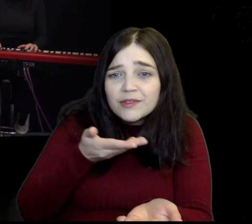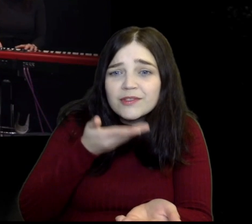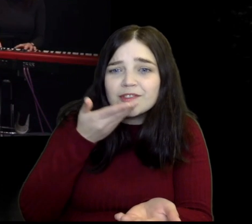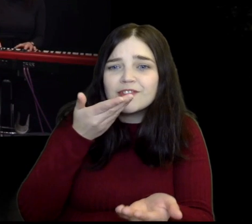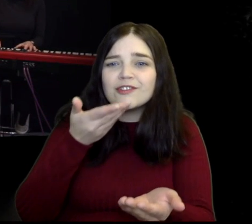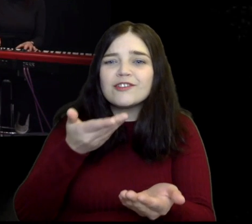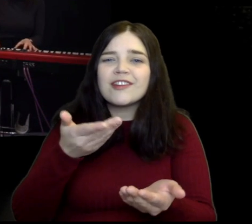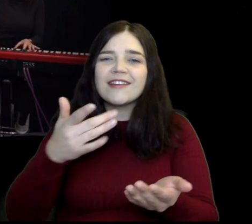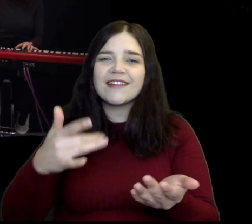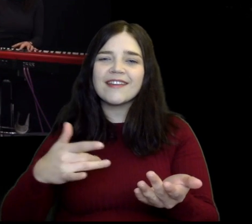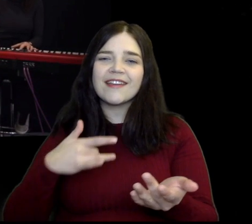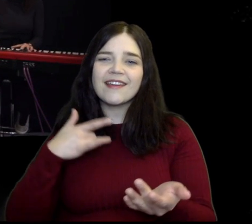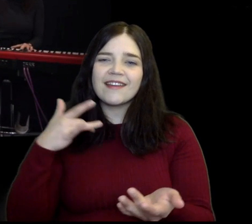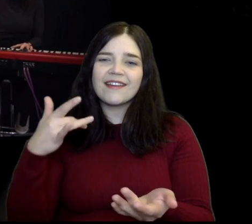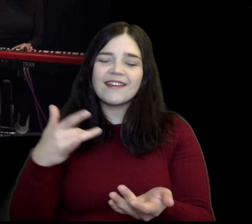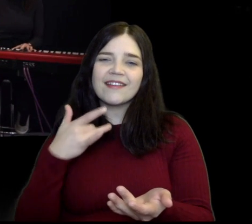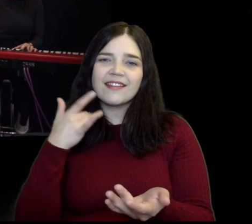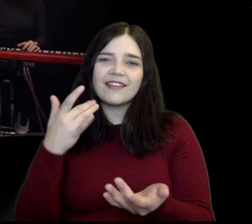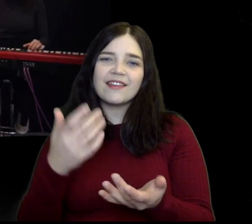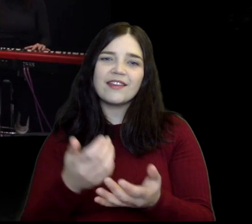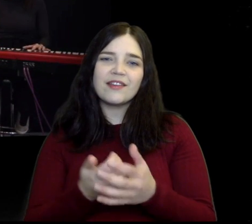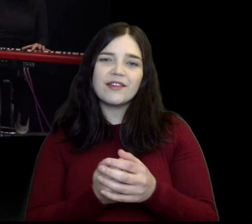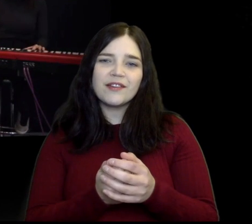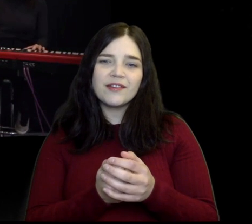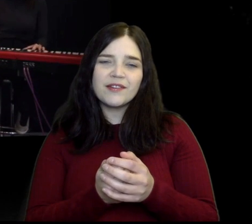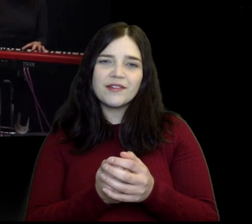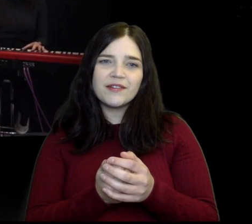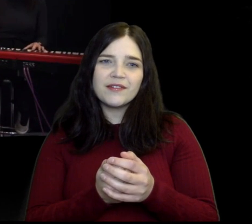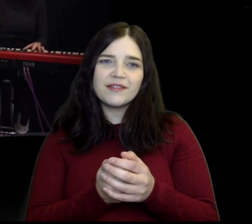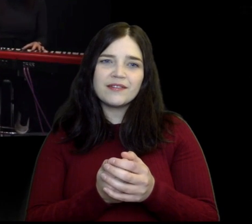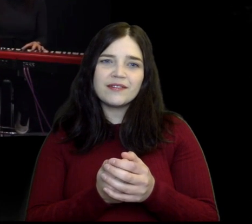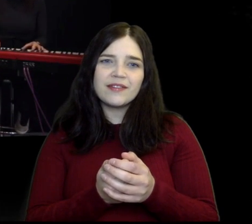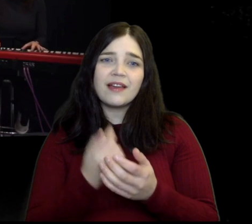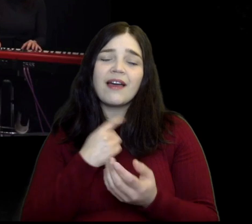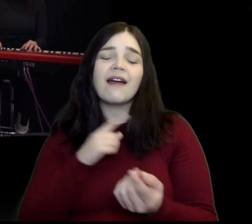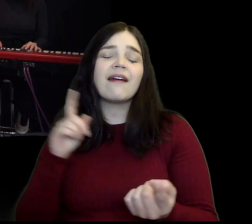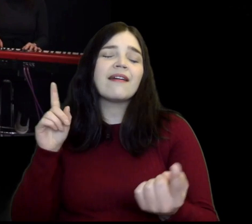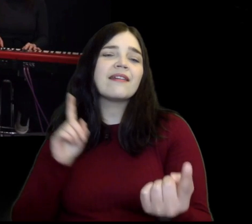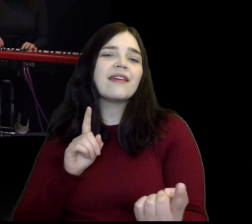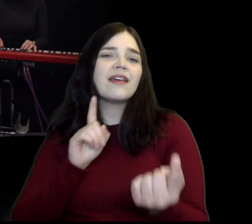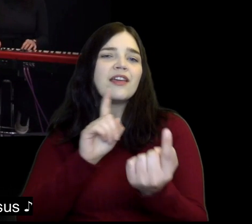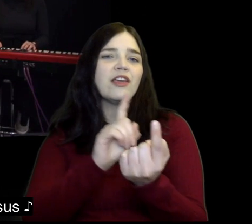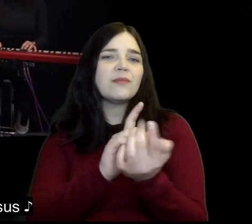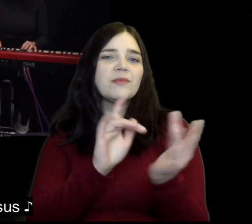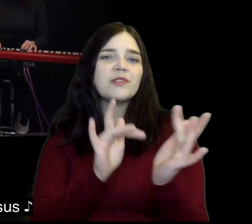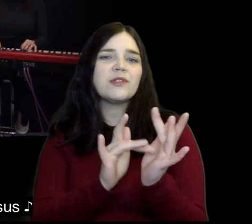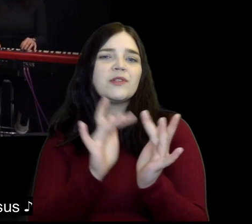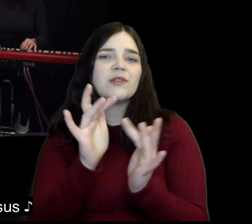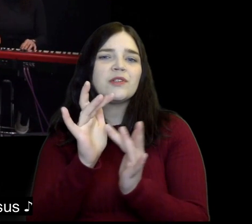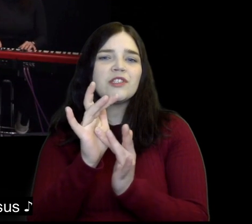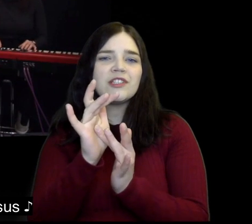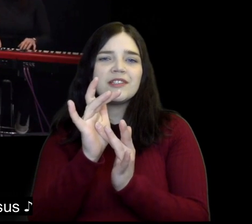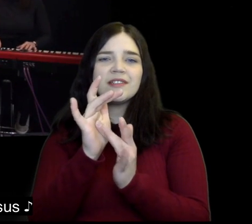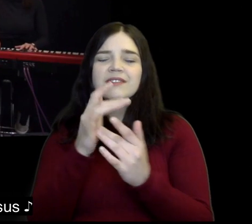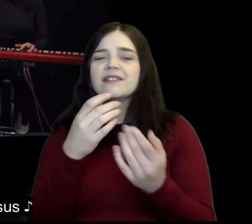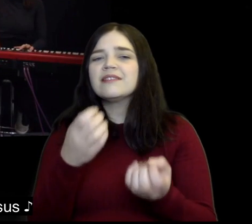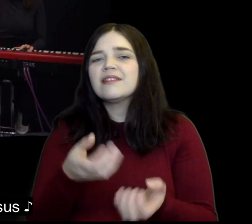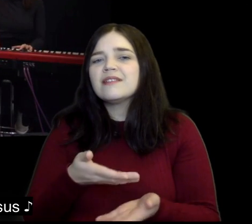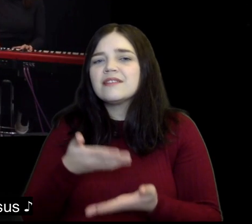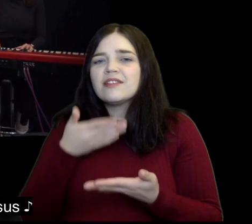thirsty one stood down and drink and leave